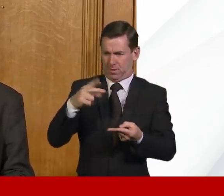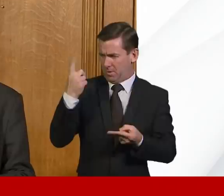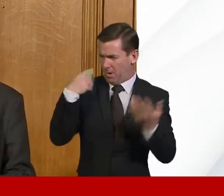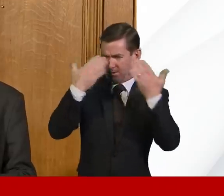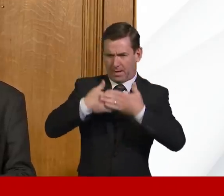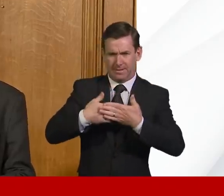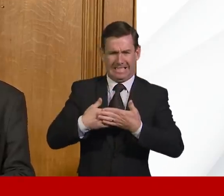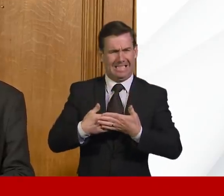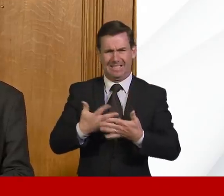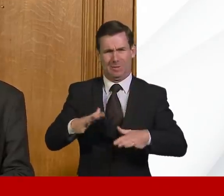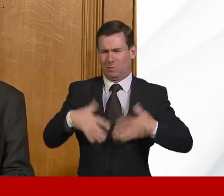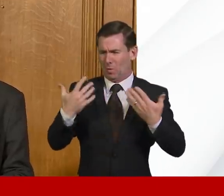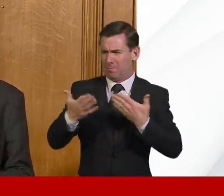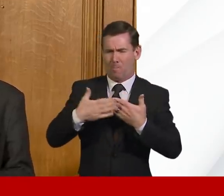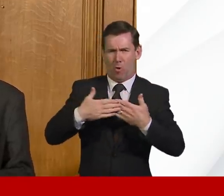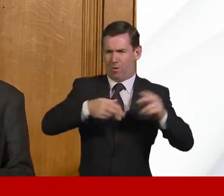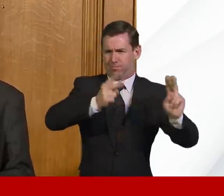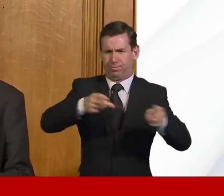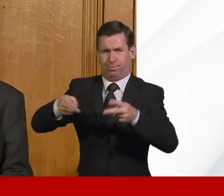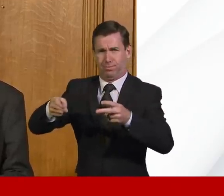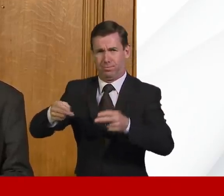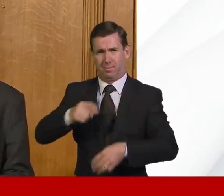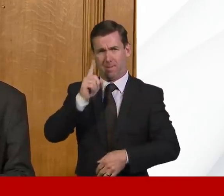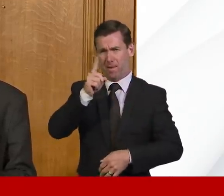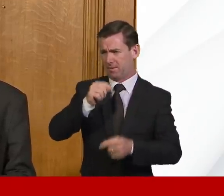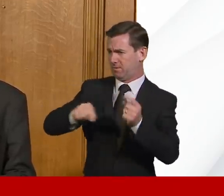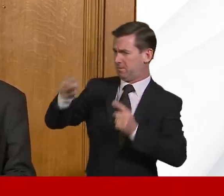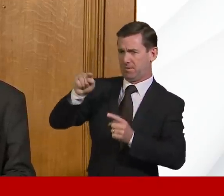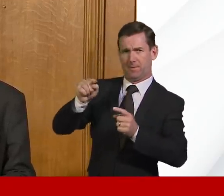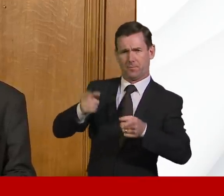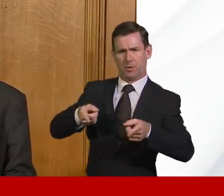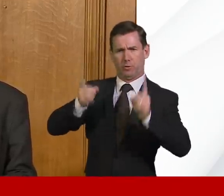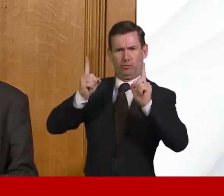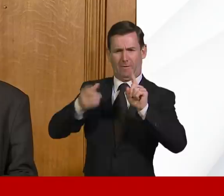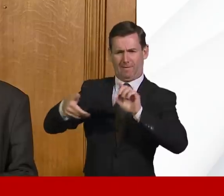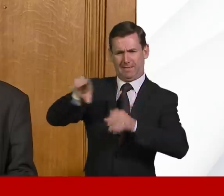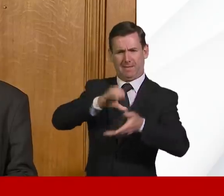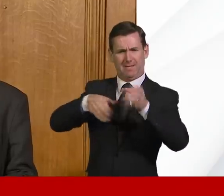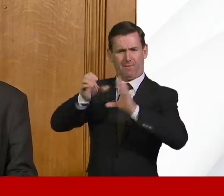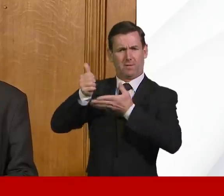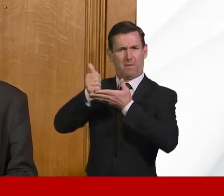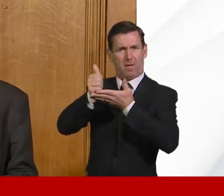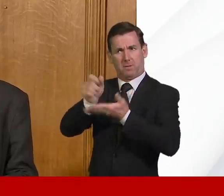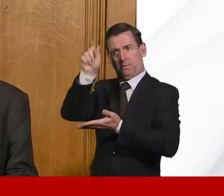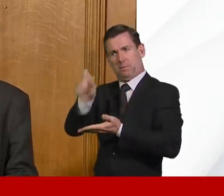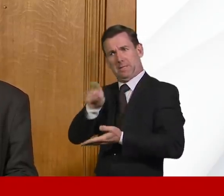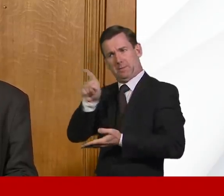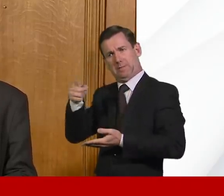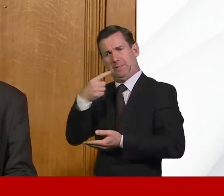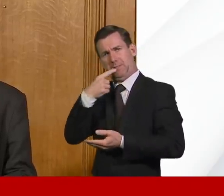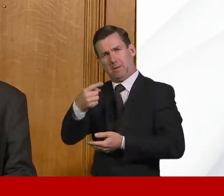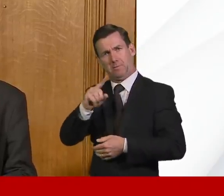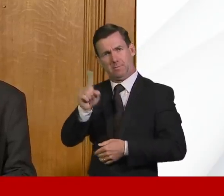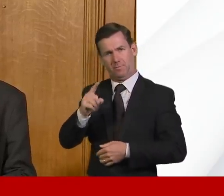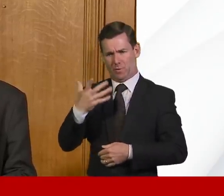loved ones to this terrible virus. But as Sir Patrick Vallance, I think the chief scientific advisor of the government, said recently, if we can